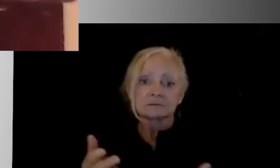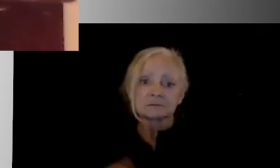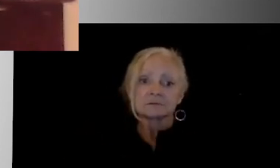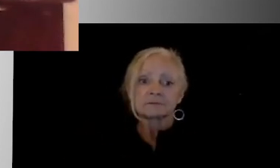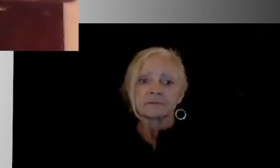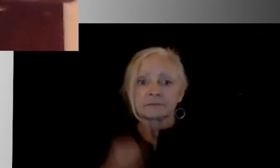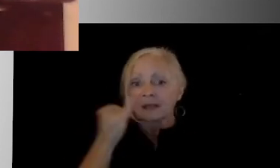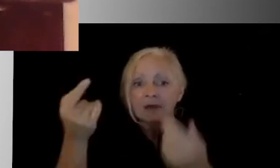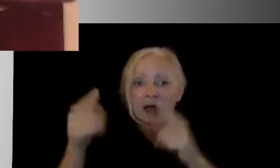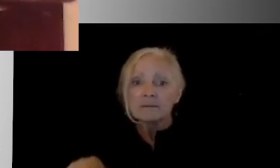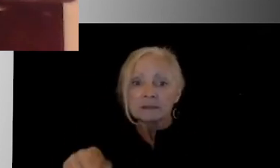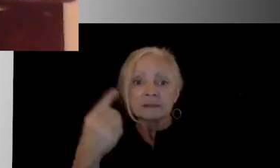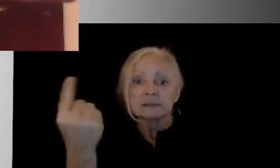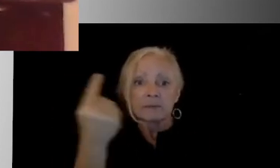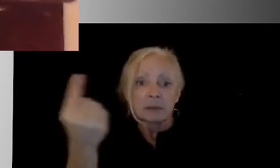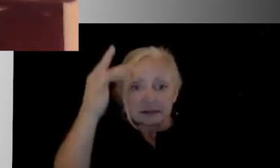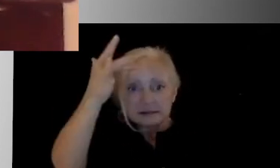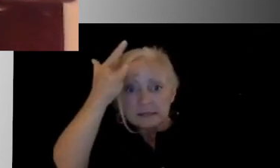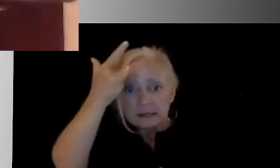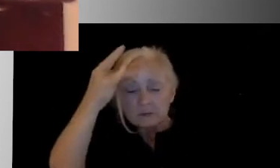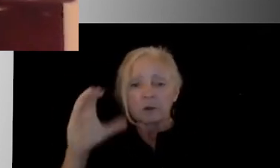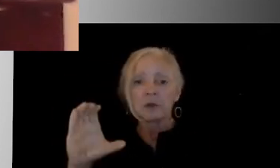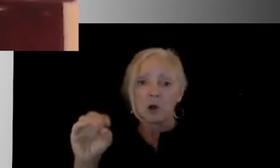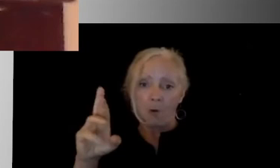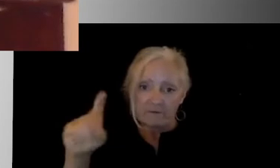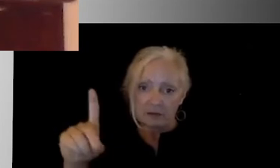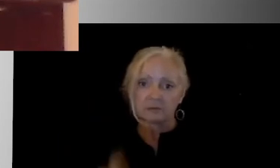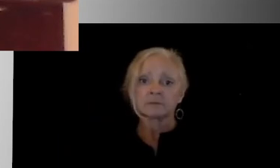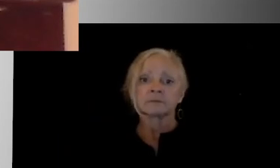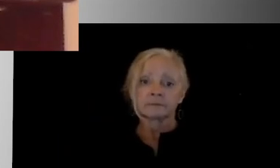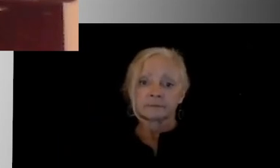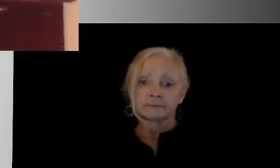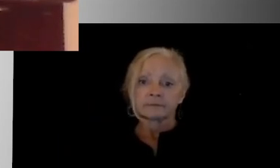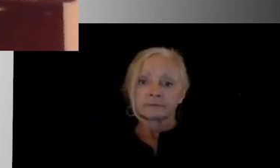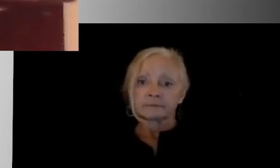case be made of, you should a case be positive. Okay.